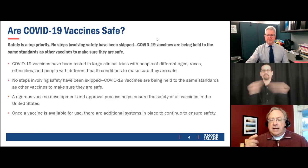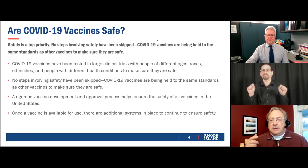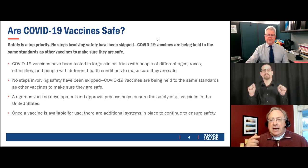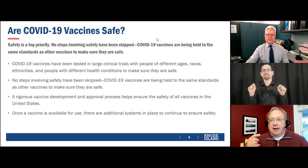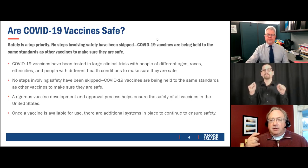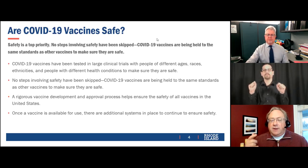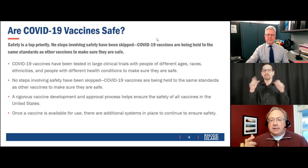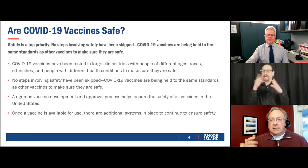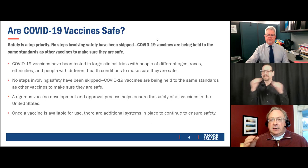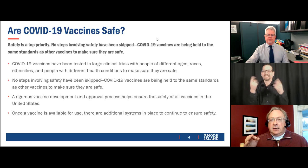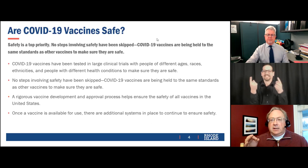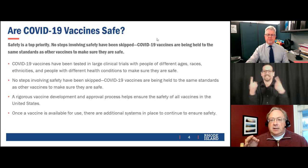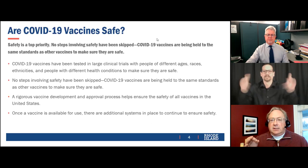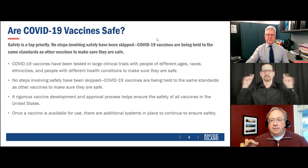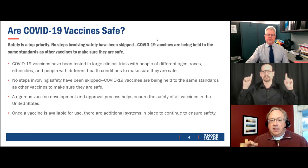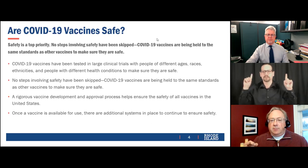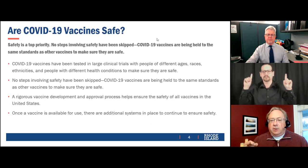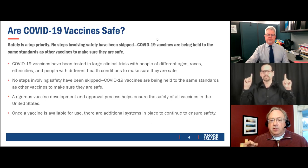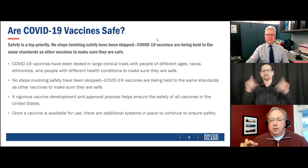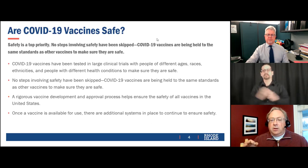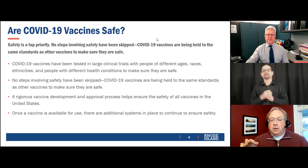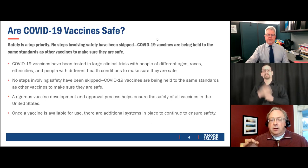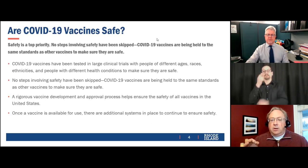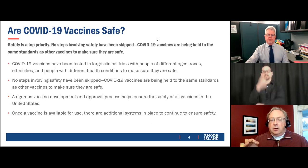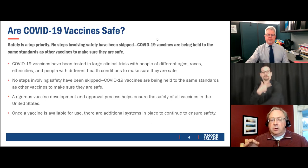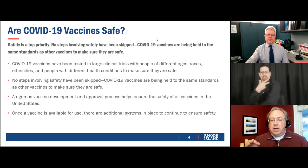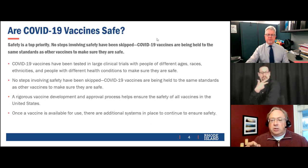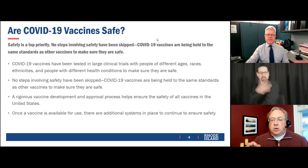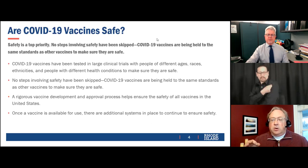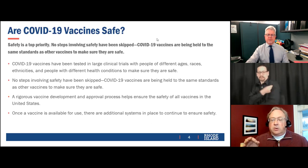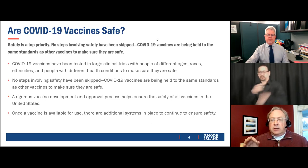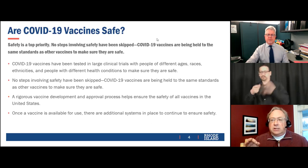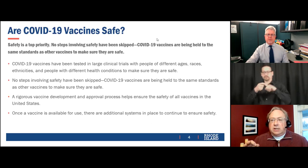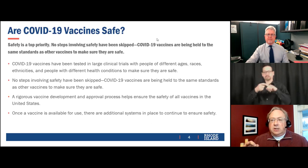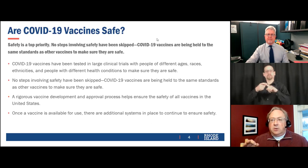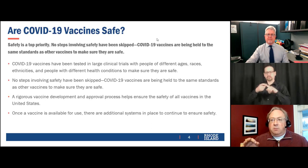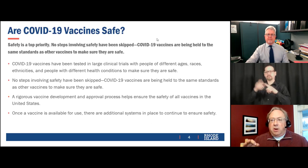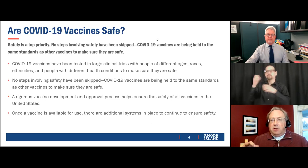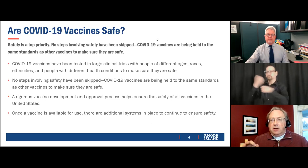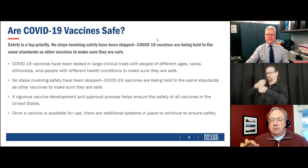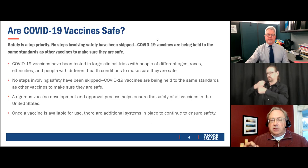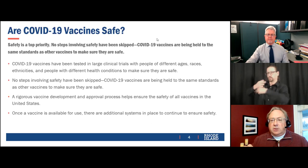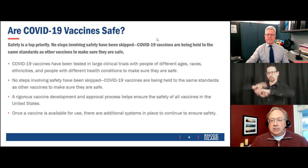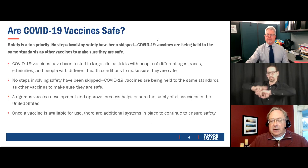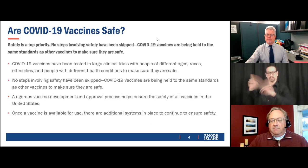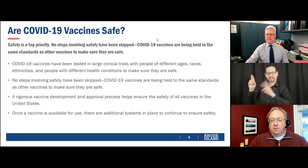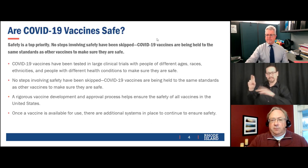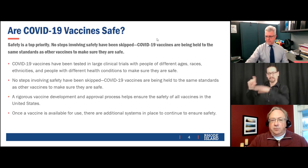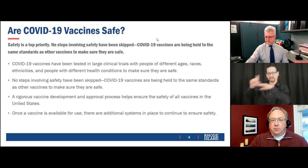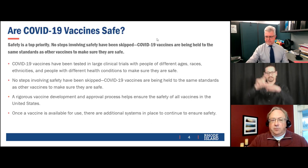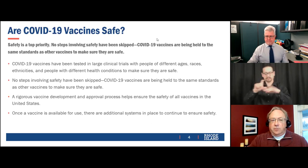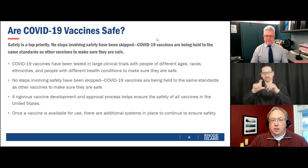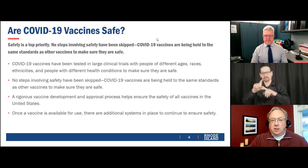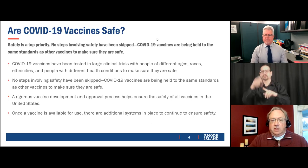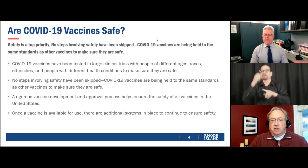steps after the vaccine is available to make sure there's continued monitoring to make sure it's safe.